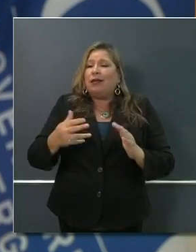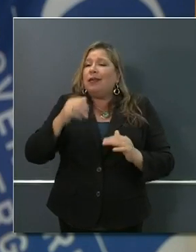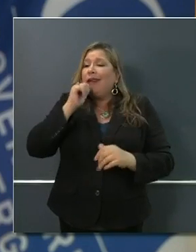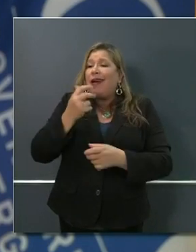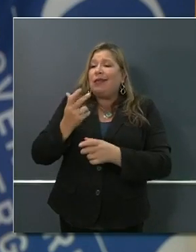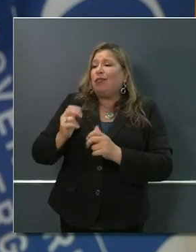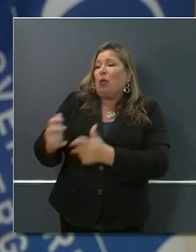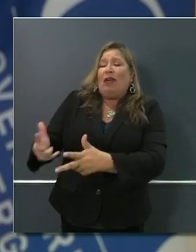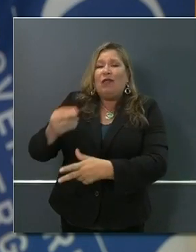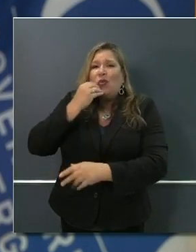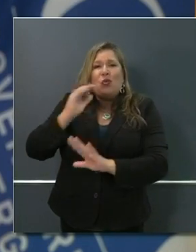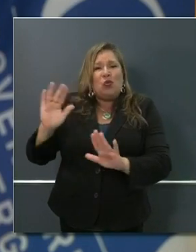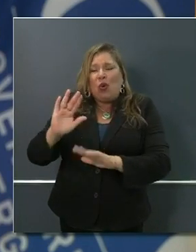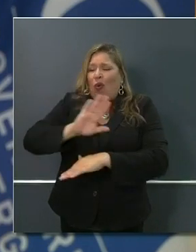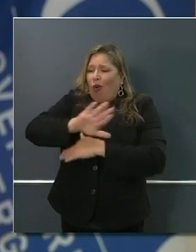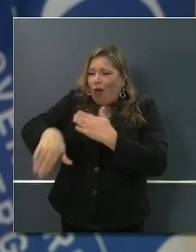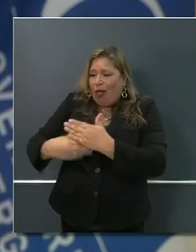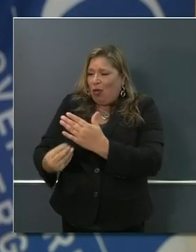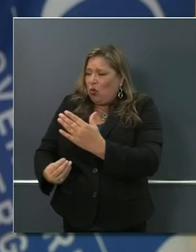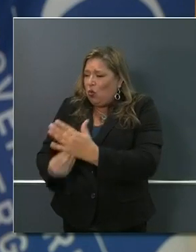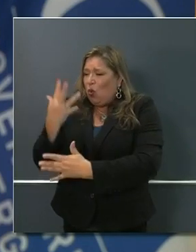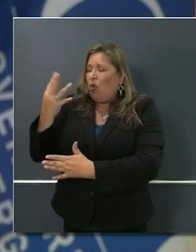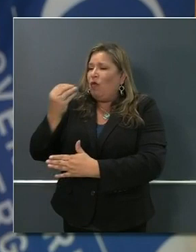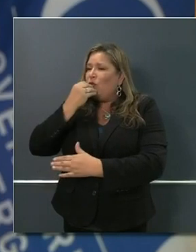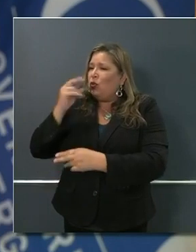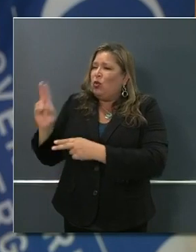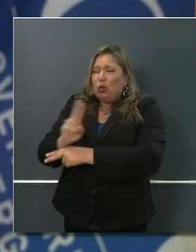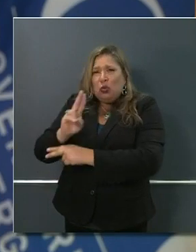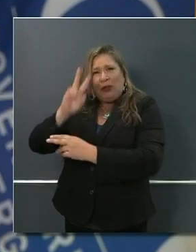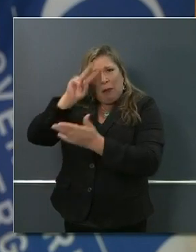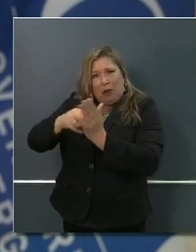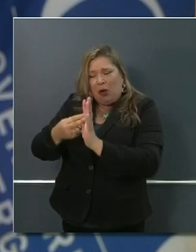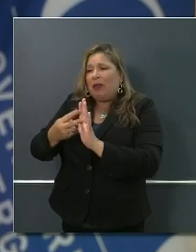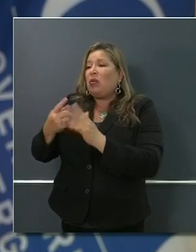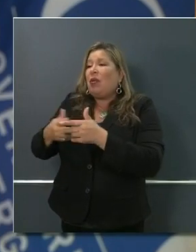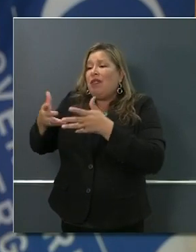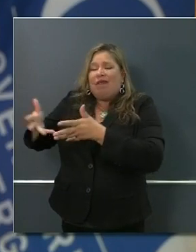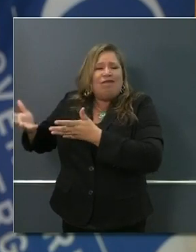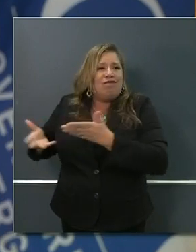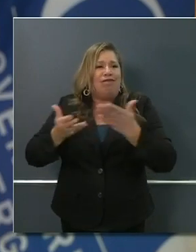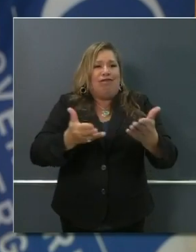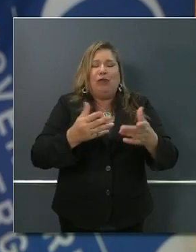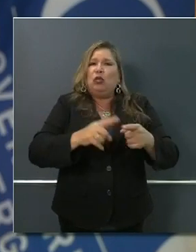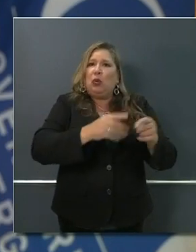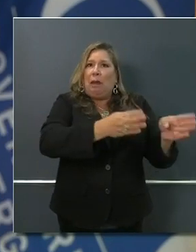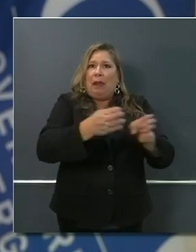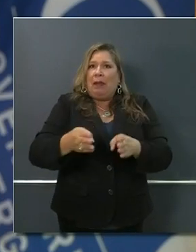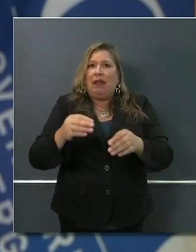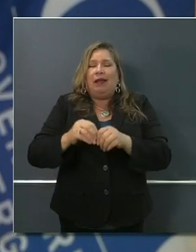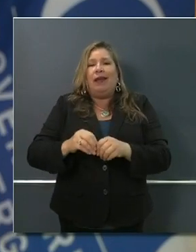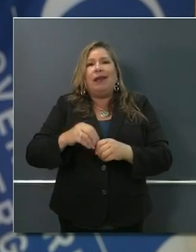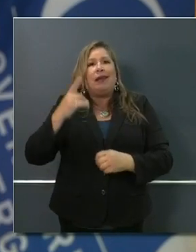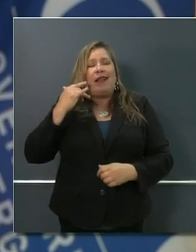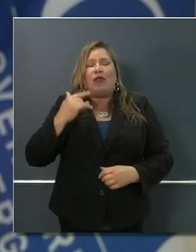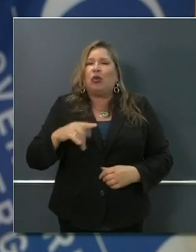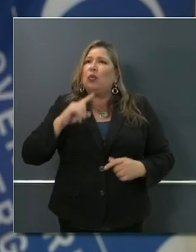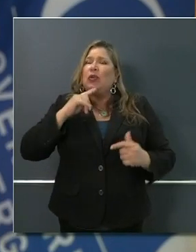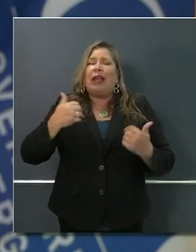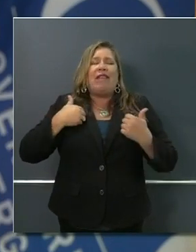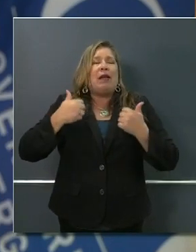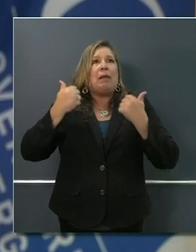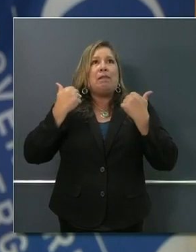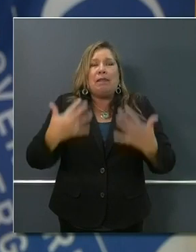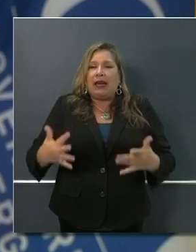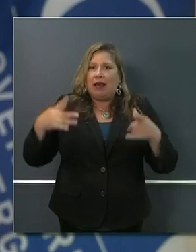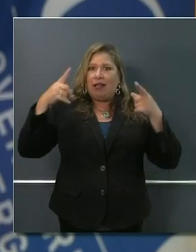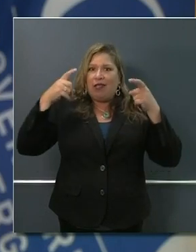grow in the state to the citizens of the state. It is a highly developed network. It has logistics like any